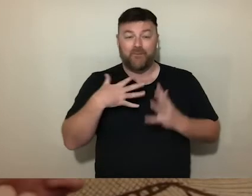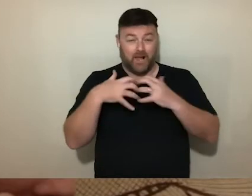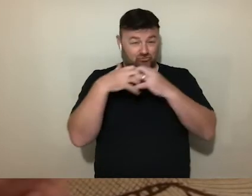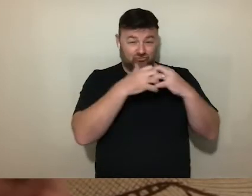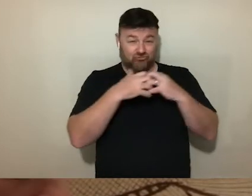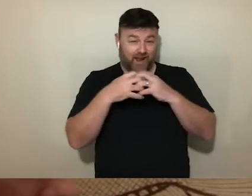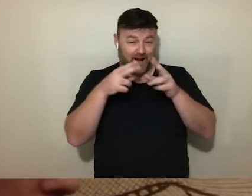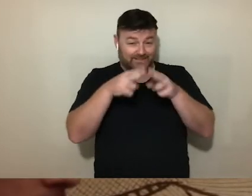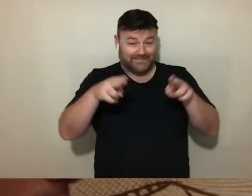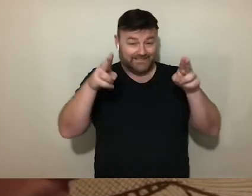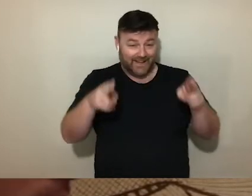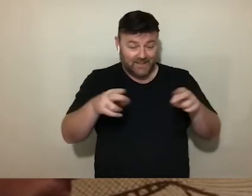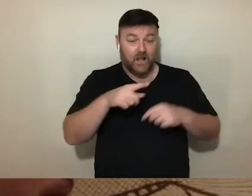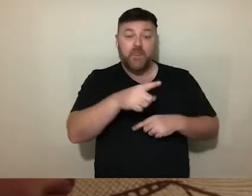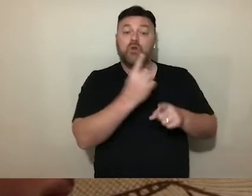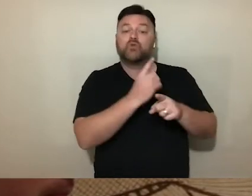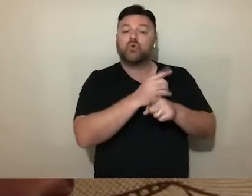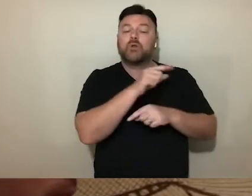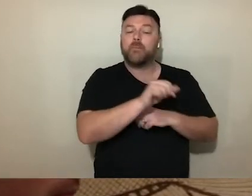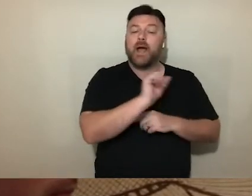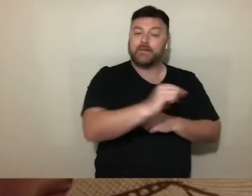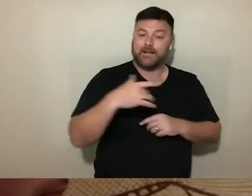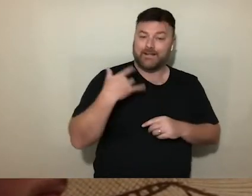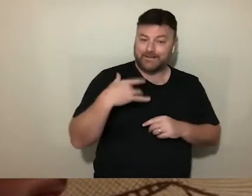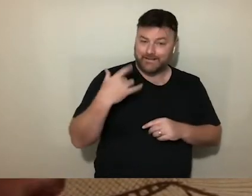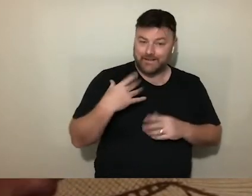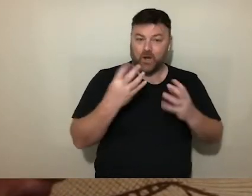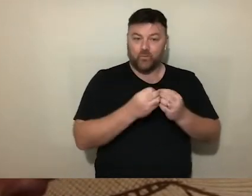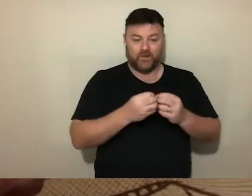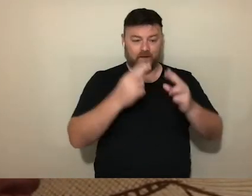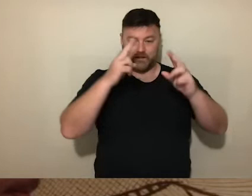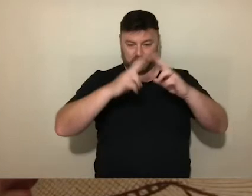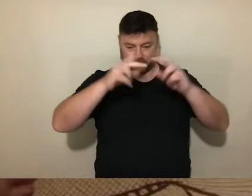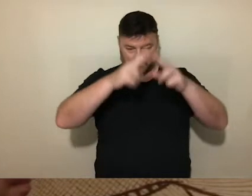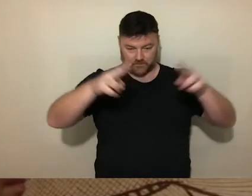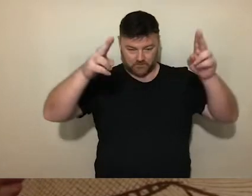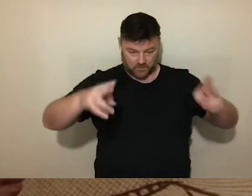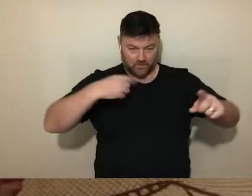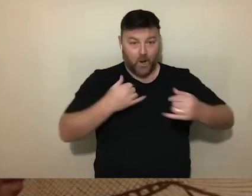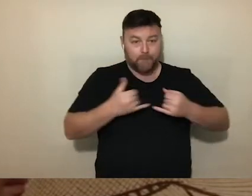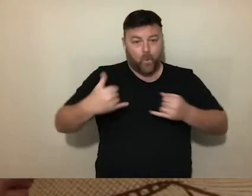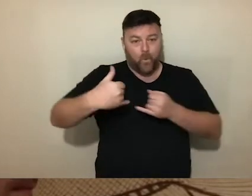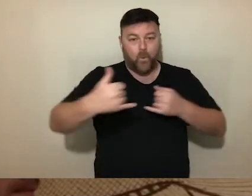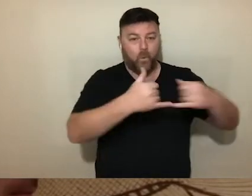Firstly, it discusses the implication of its existence within the nexus between border regimes and humanitarianism. Suggestively,